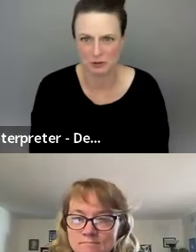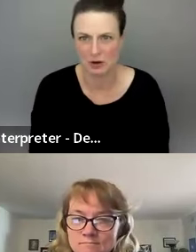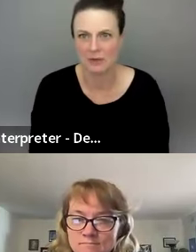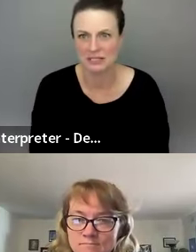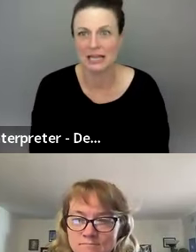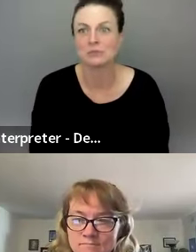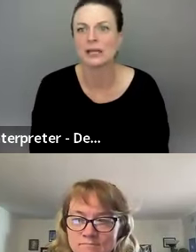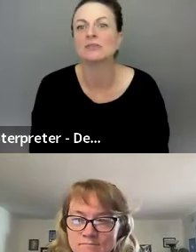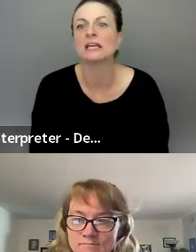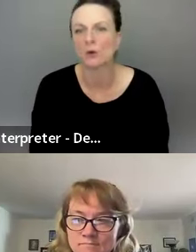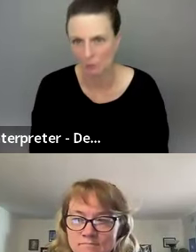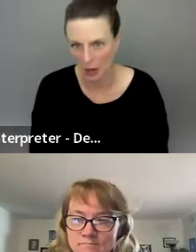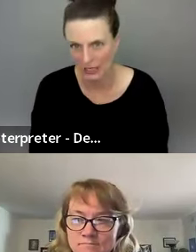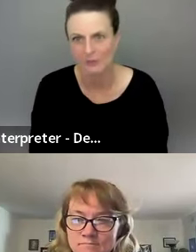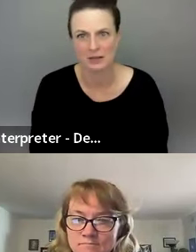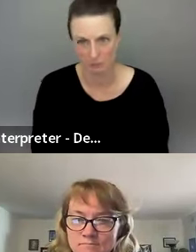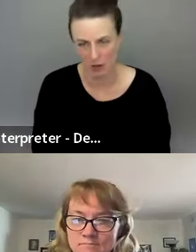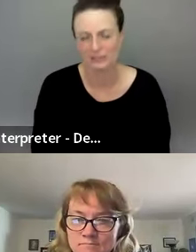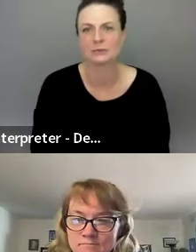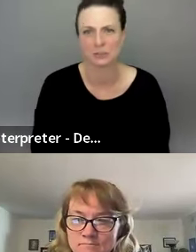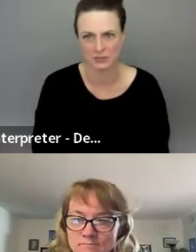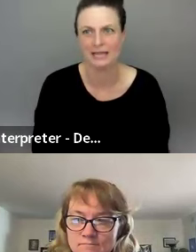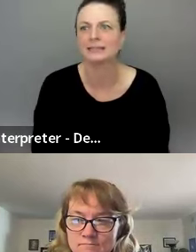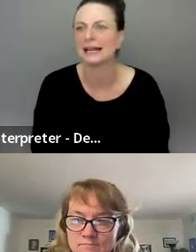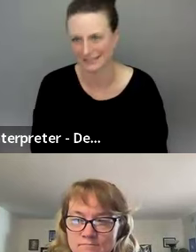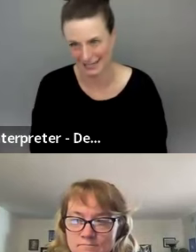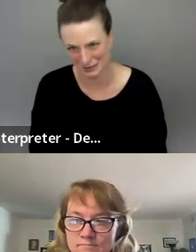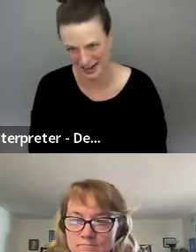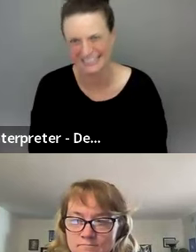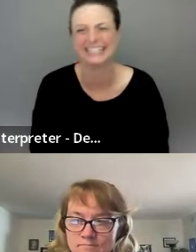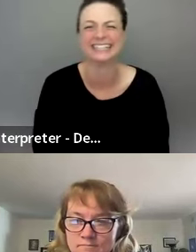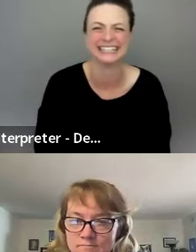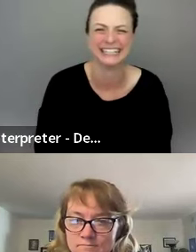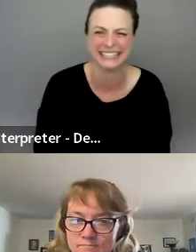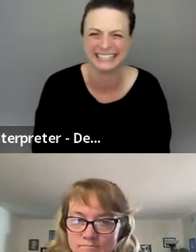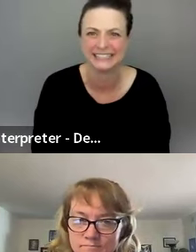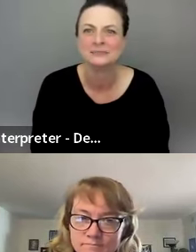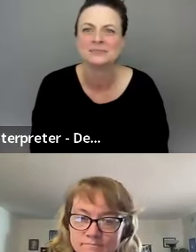culture difference. Rob is saying between the northern part and the southern part is what you're saying. Yes, that is correct.